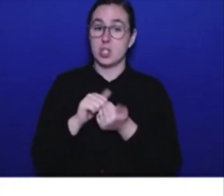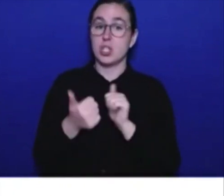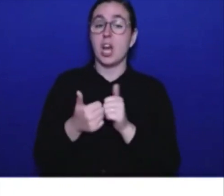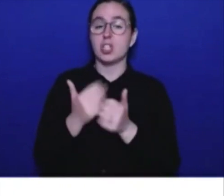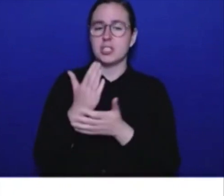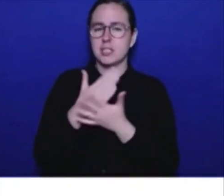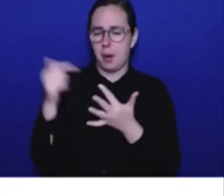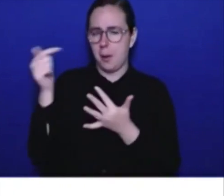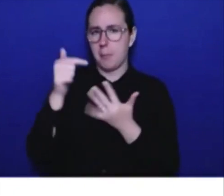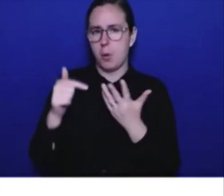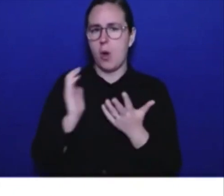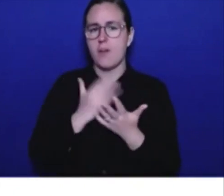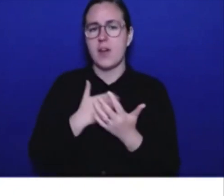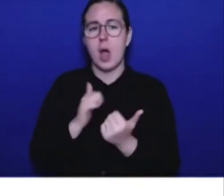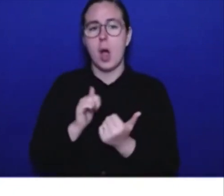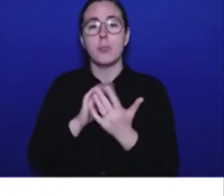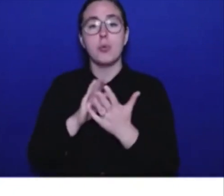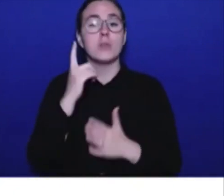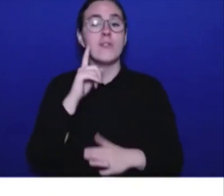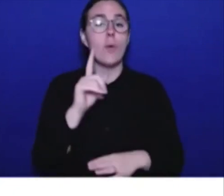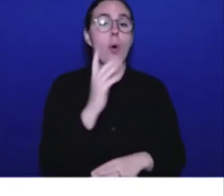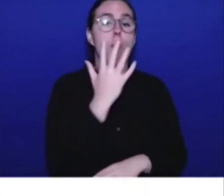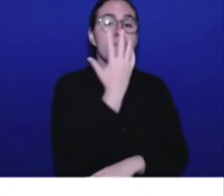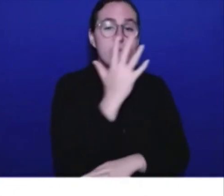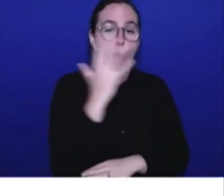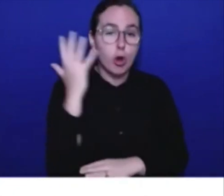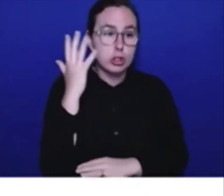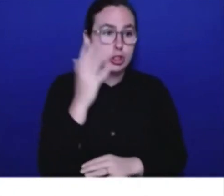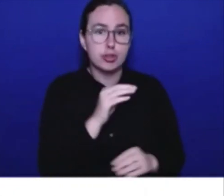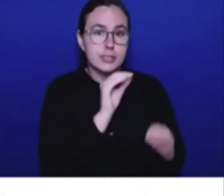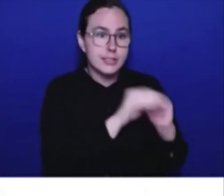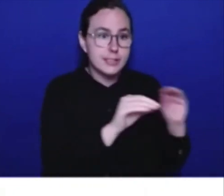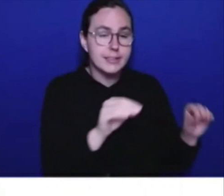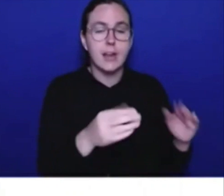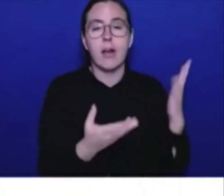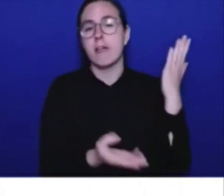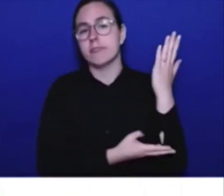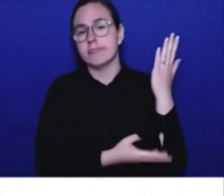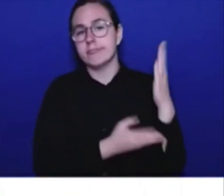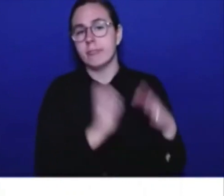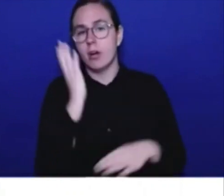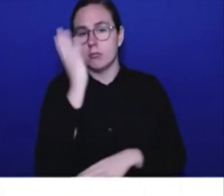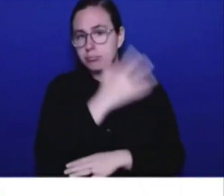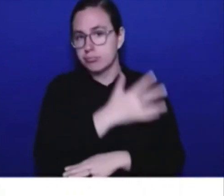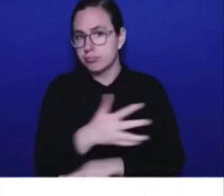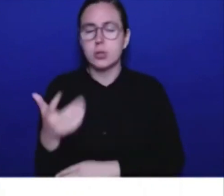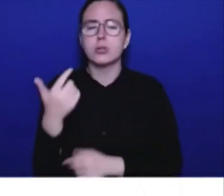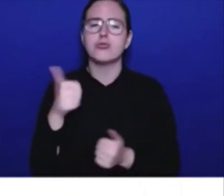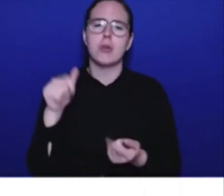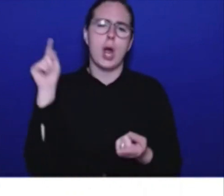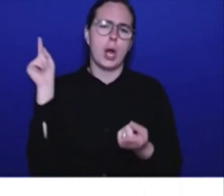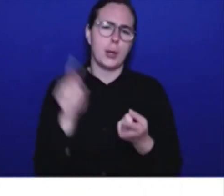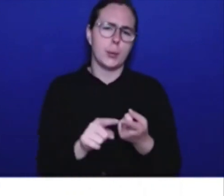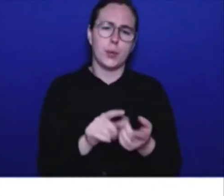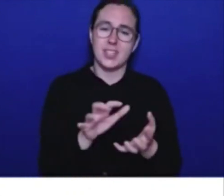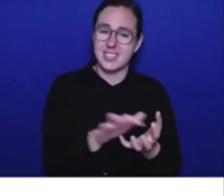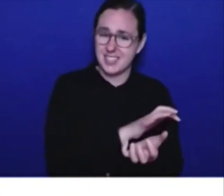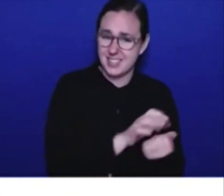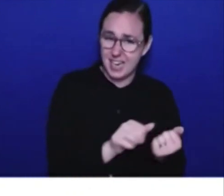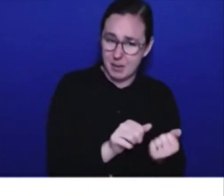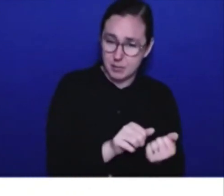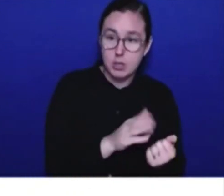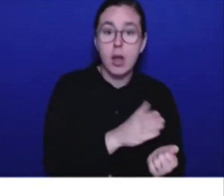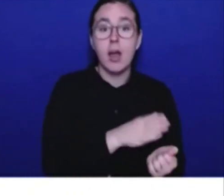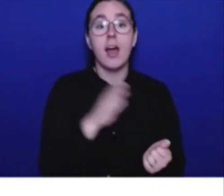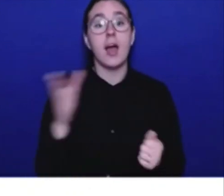to ensure that damage is limited where we can by dealing with infrastructure, making sure it's resilient and ready for climate impacts.